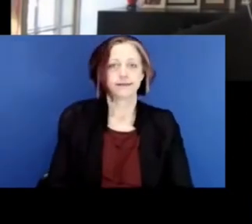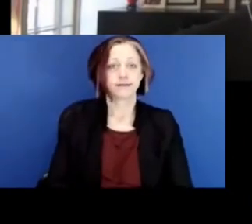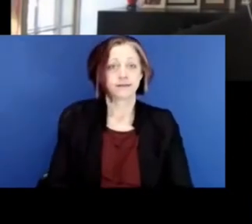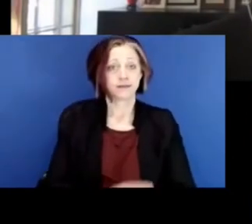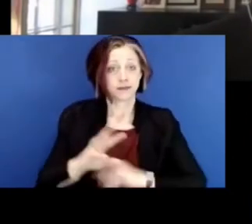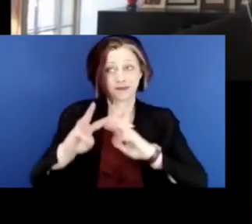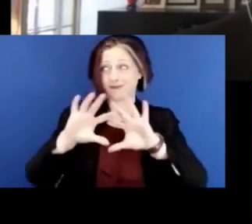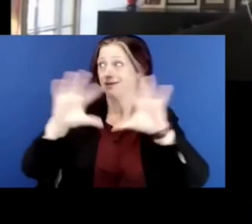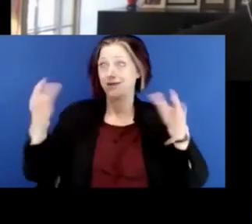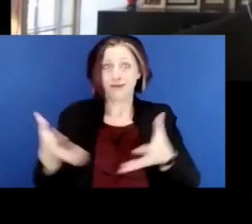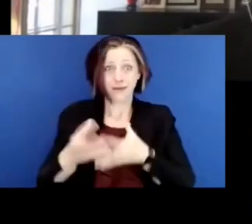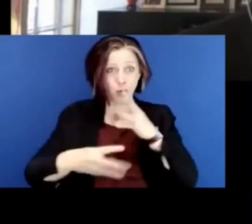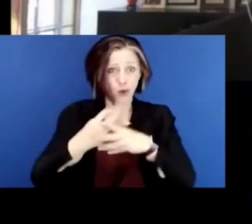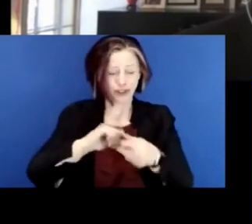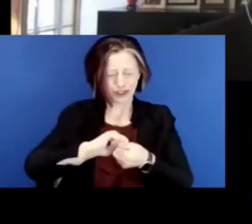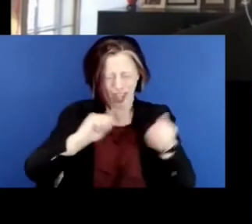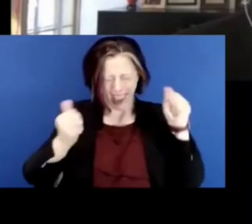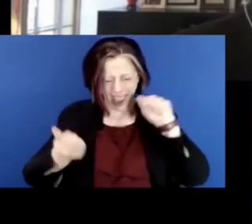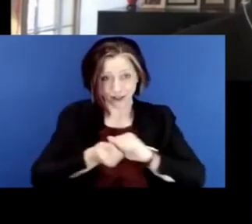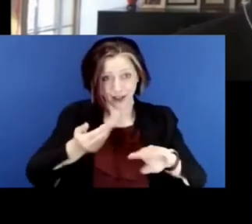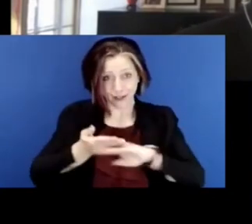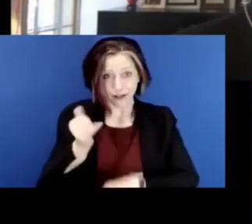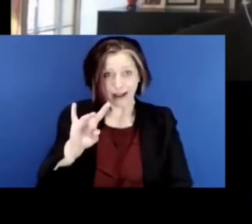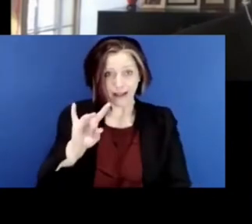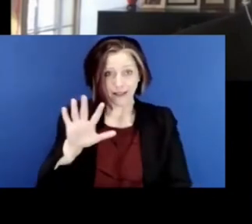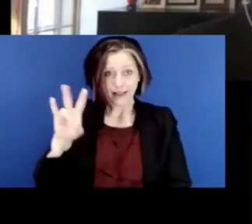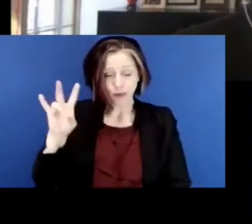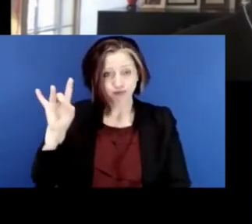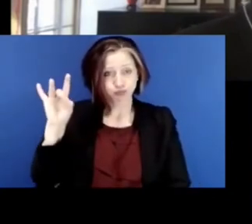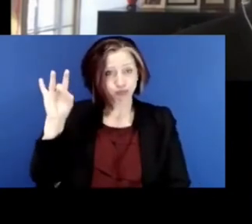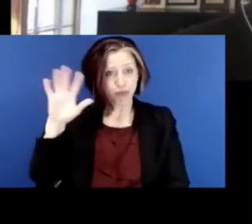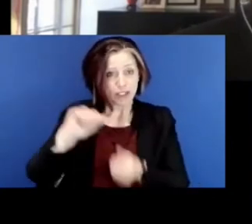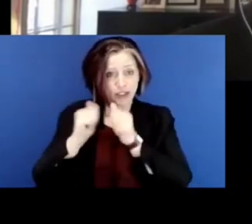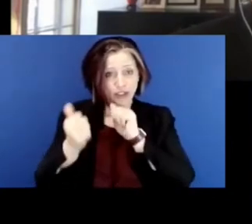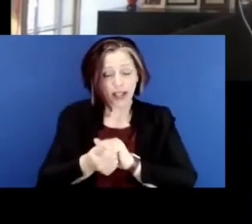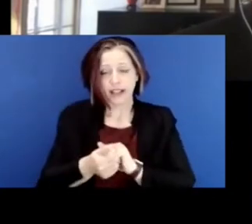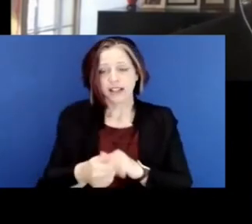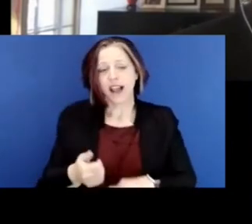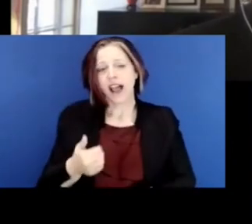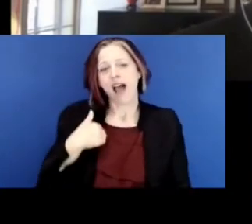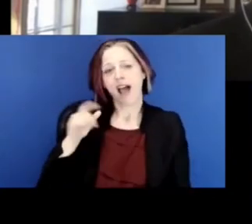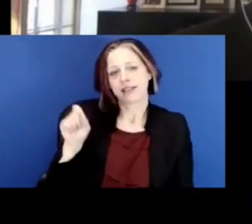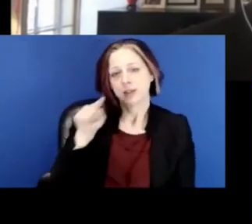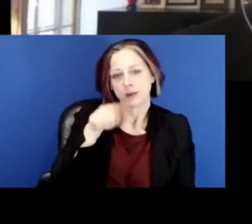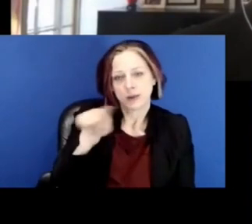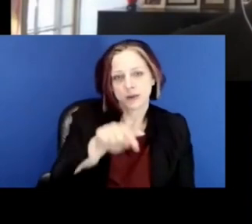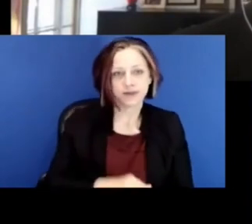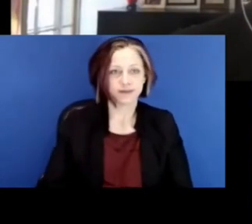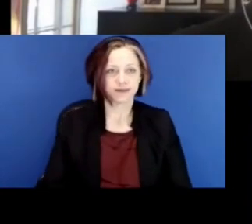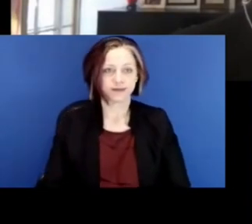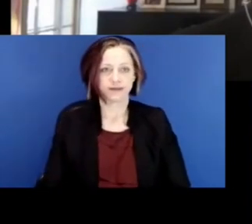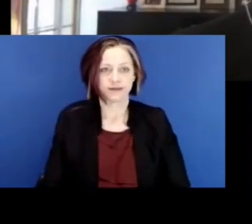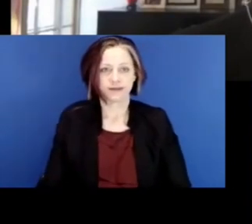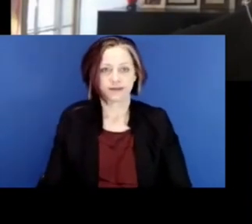has changed dramatically since 1857. And I asked the question, why is it that